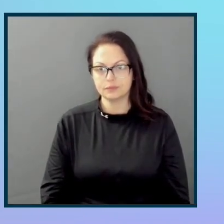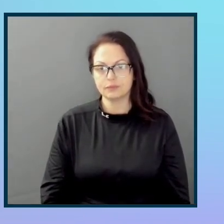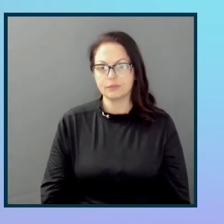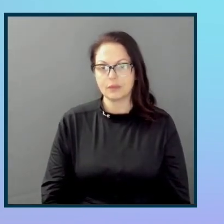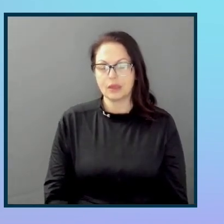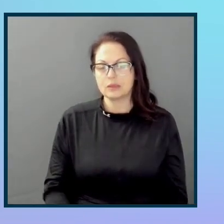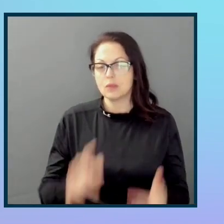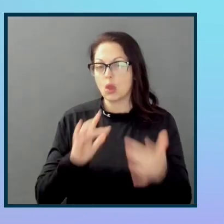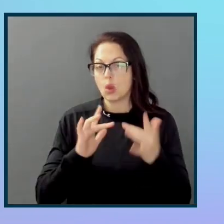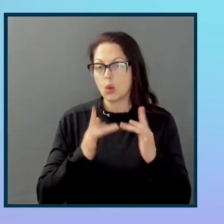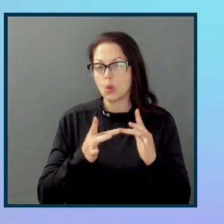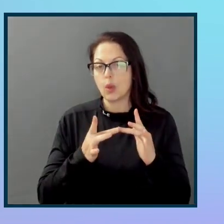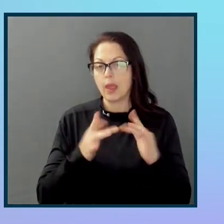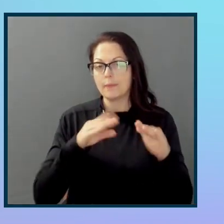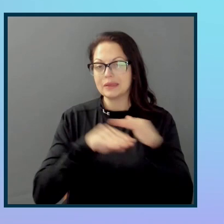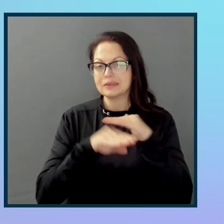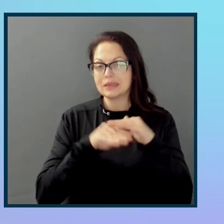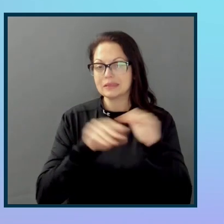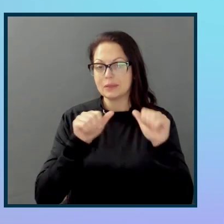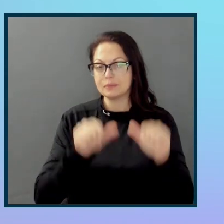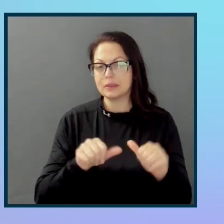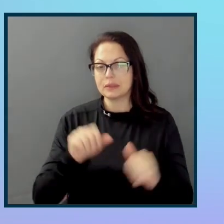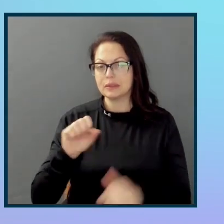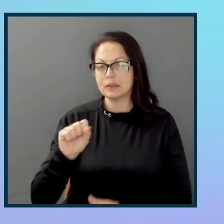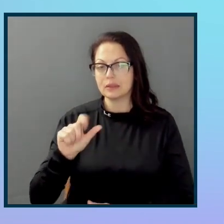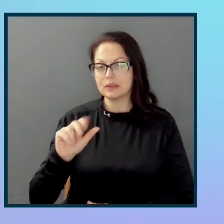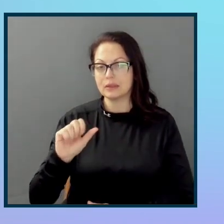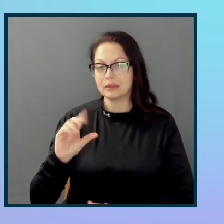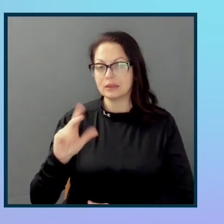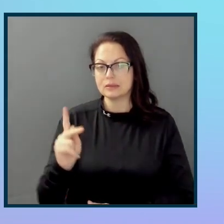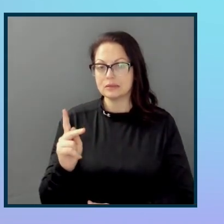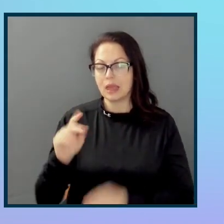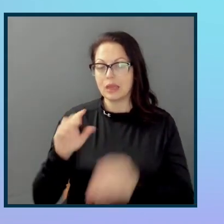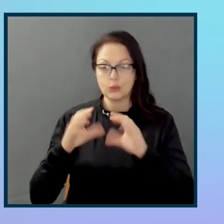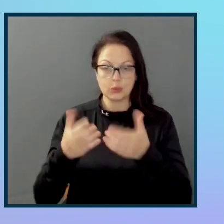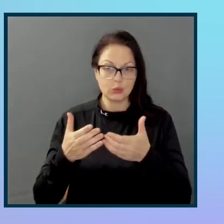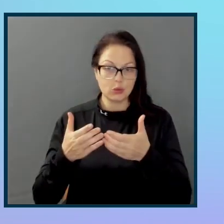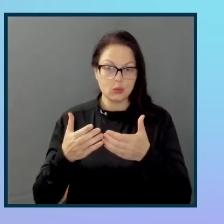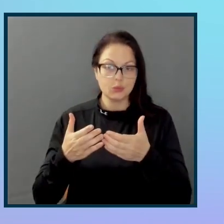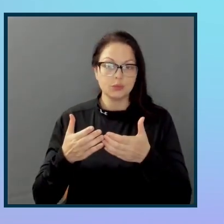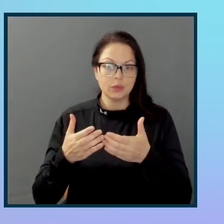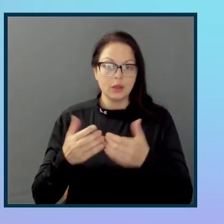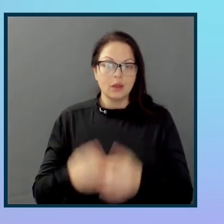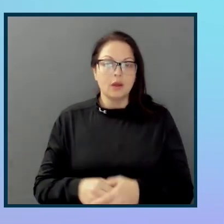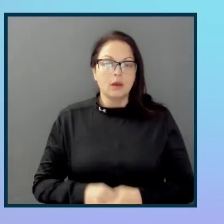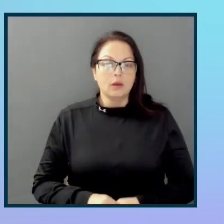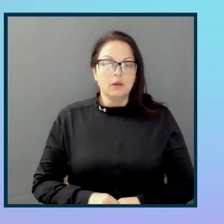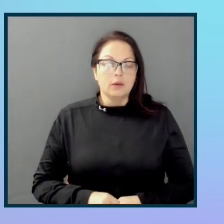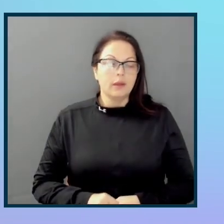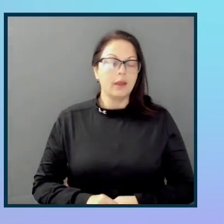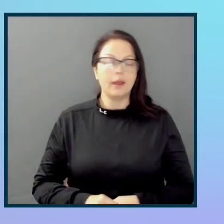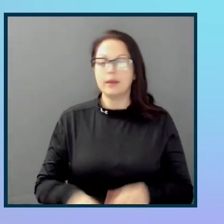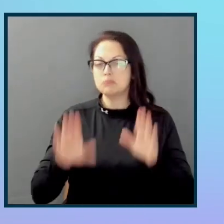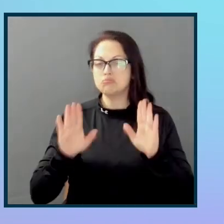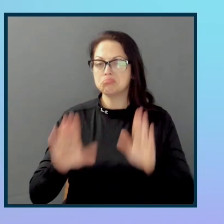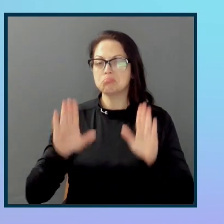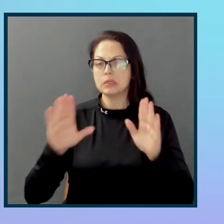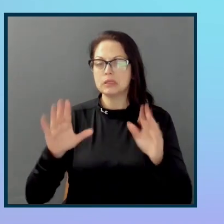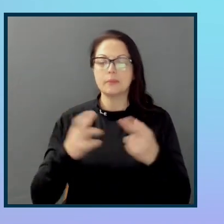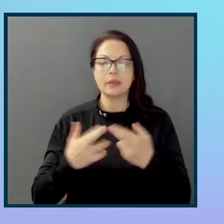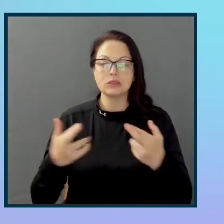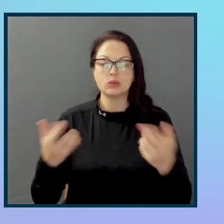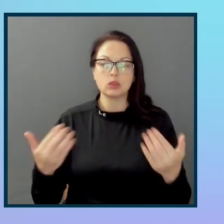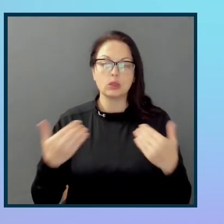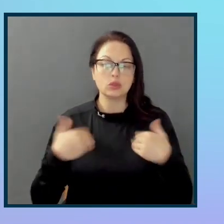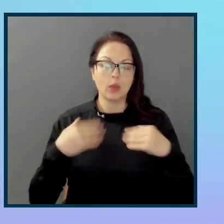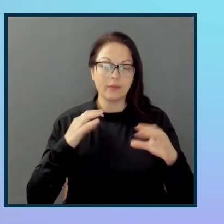Slack group that is, it kind of extends beyond web at this point. And it is an amazing resource for getting, having conversations.